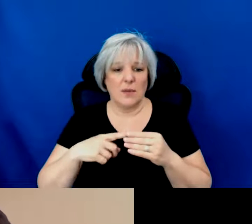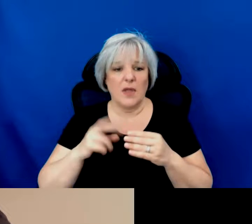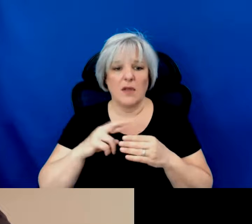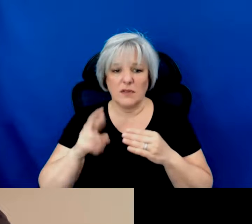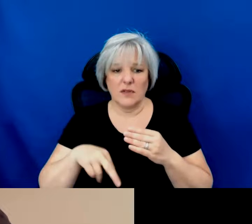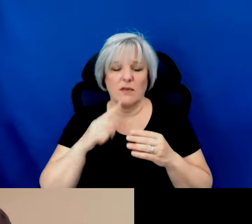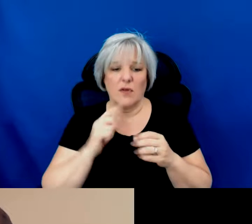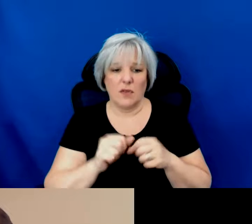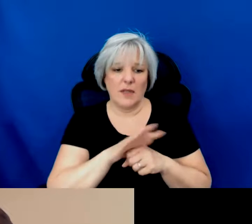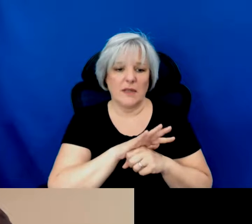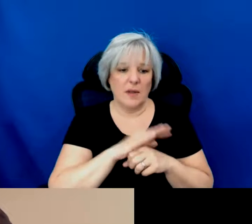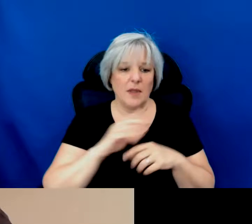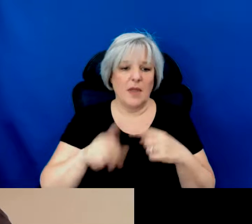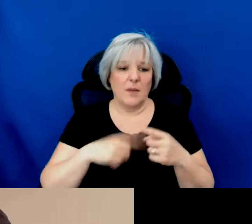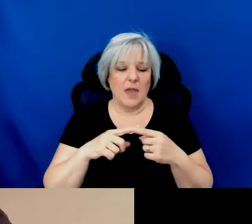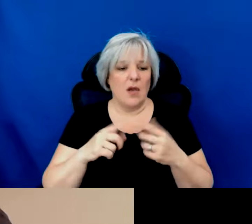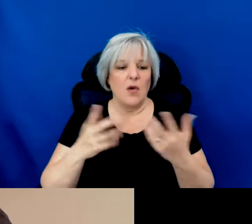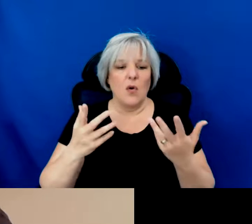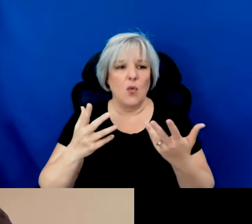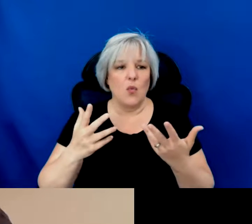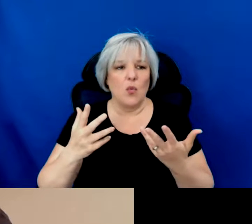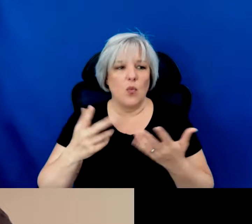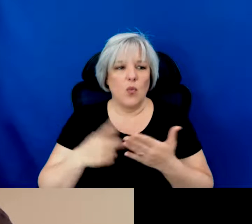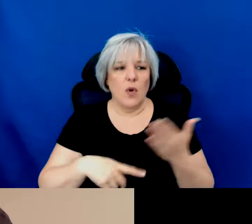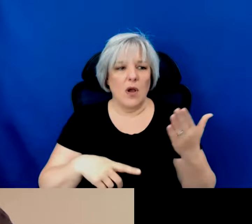the pandemic about what constitutes